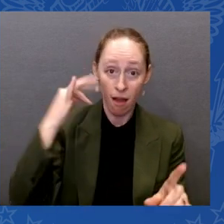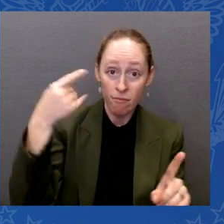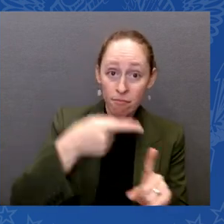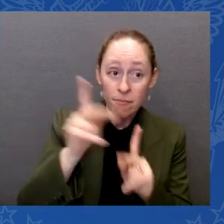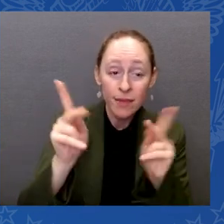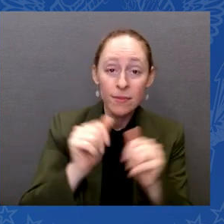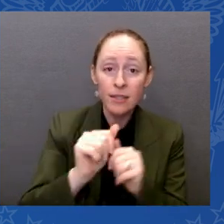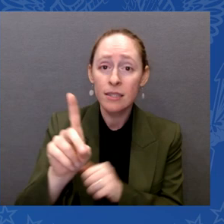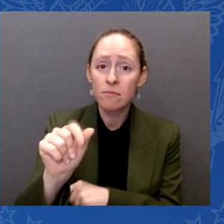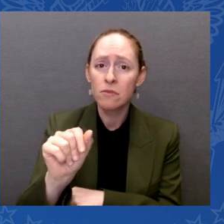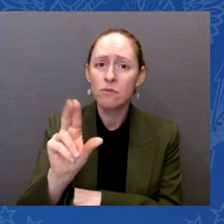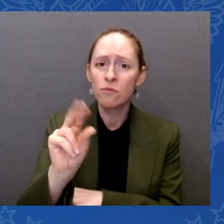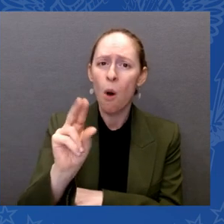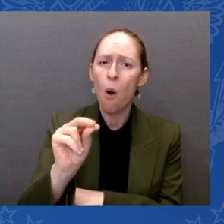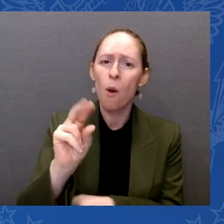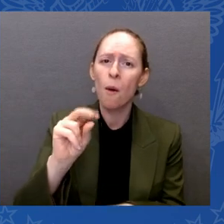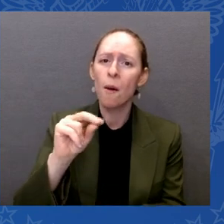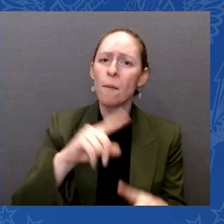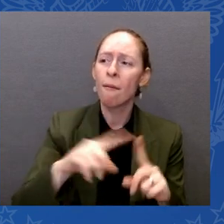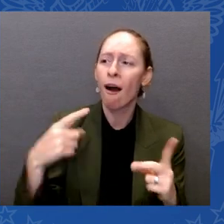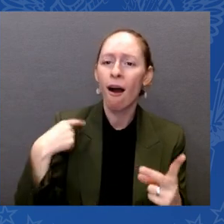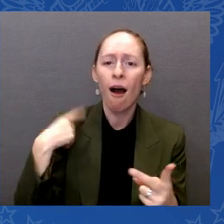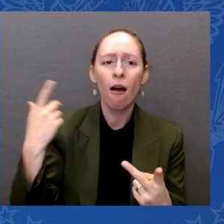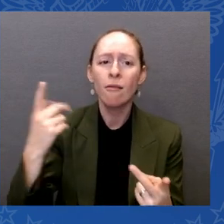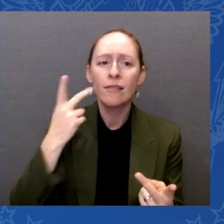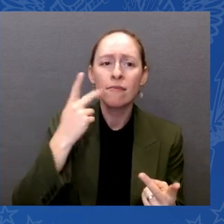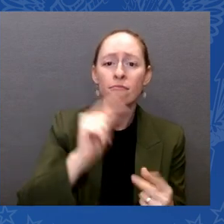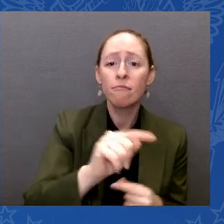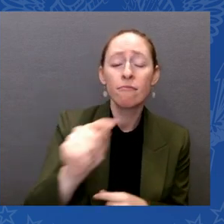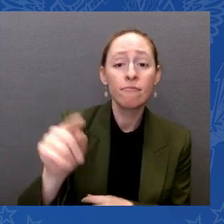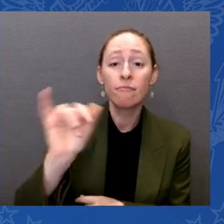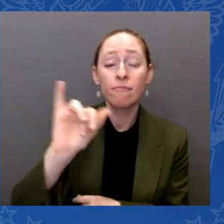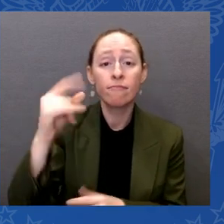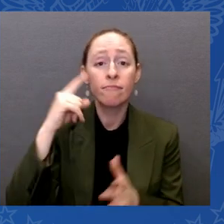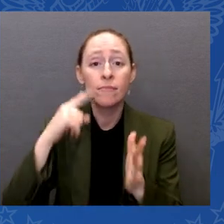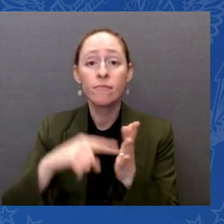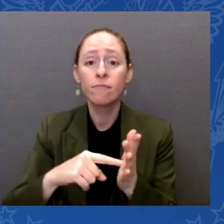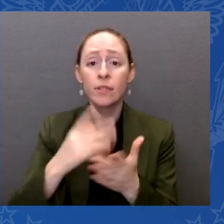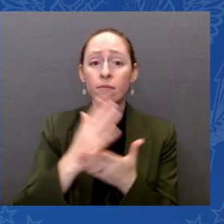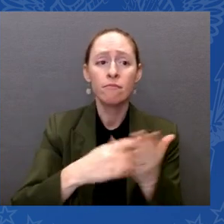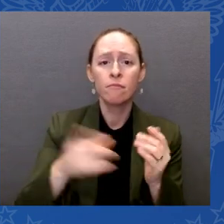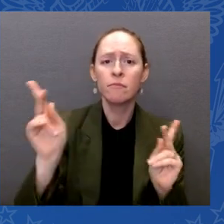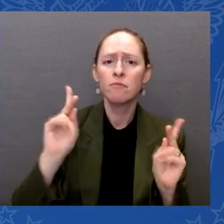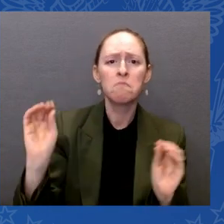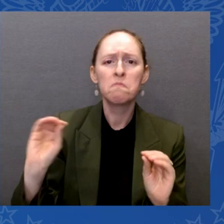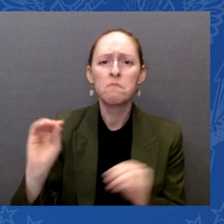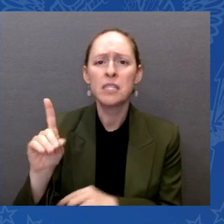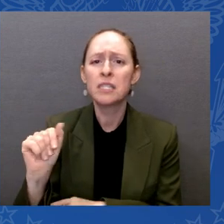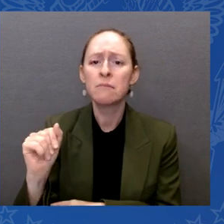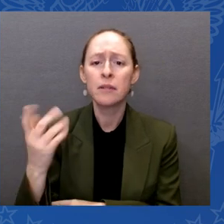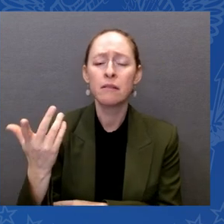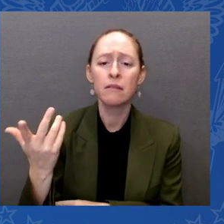themselves and realize, wait a minute, wait, what am I complaining about? Mr. know,